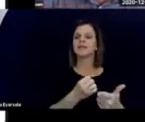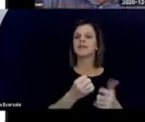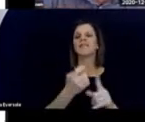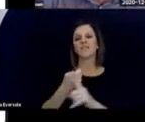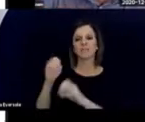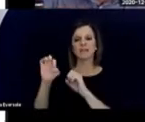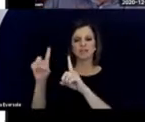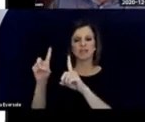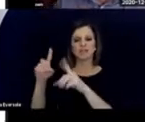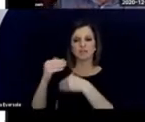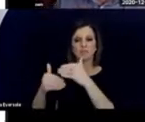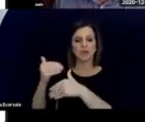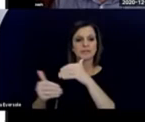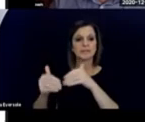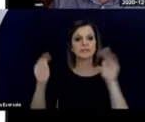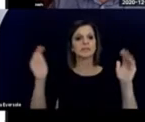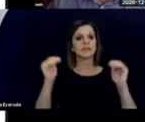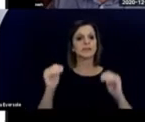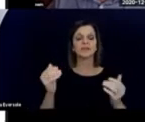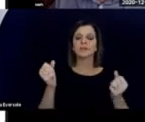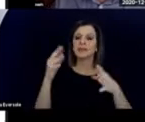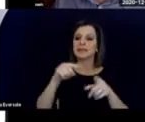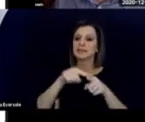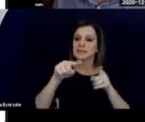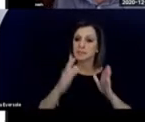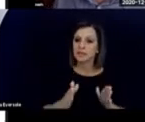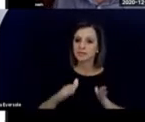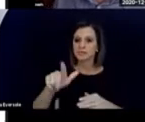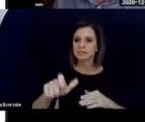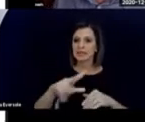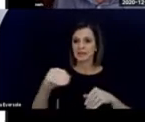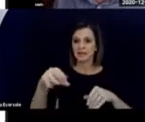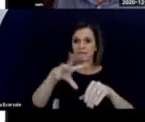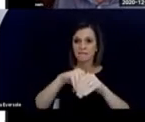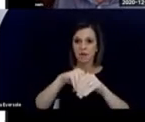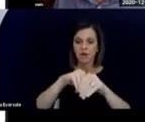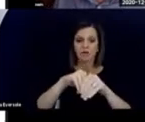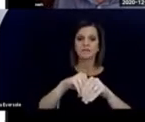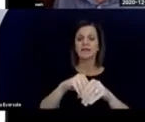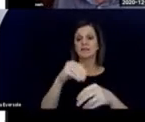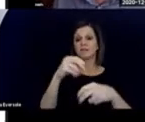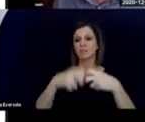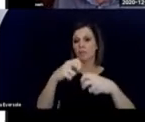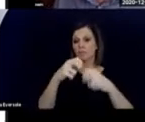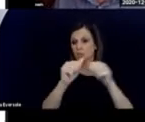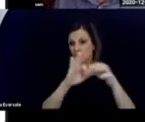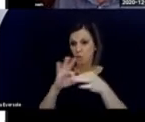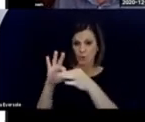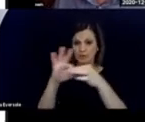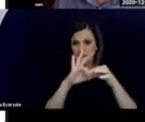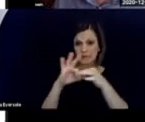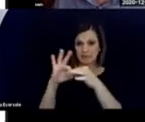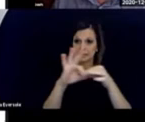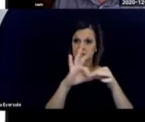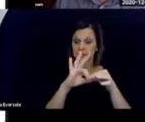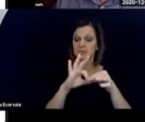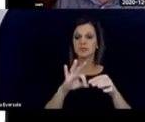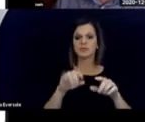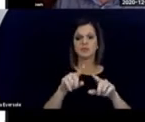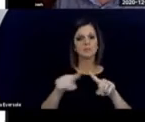educational process. Many, many, many specialists needed and involved and difficulties with coordinating,